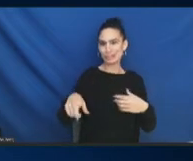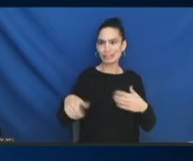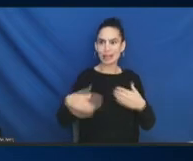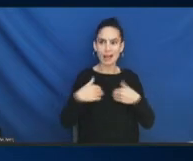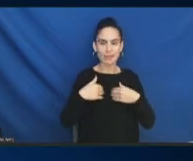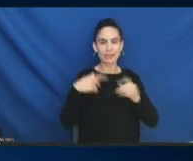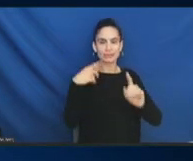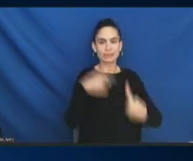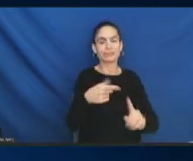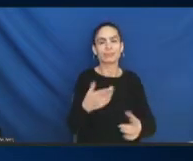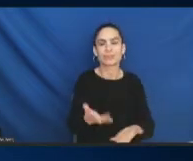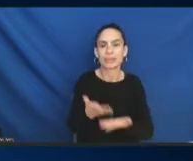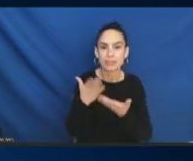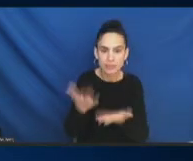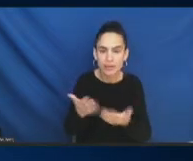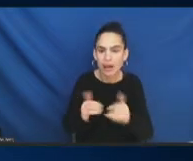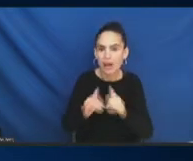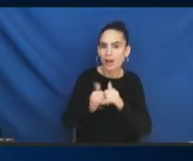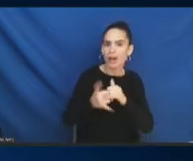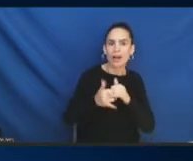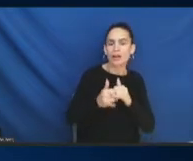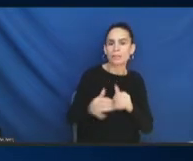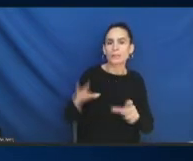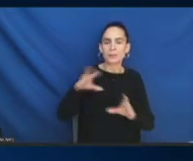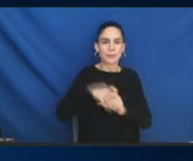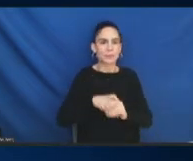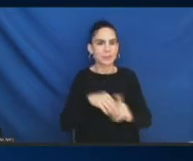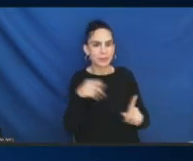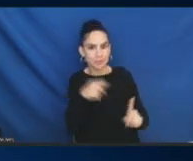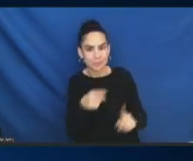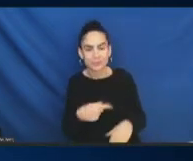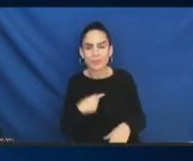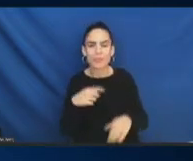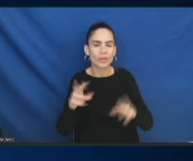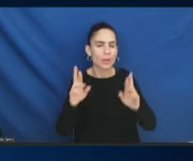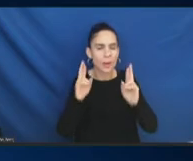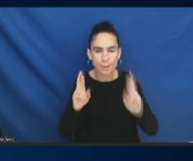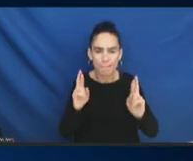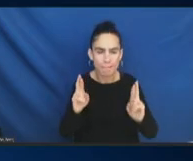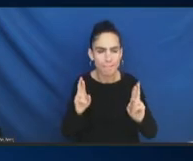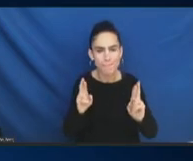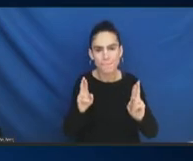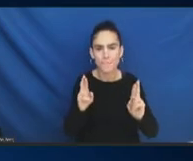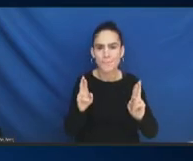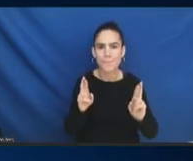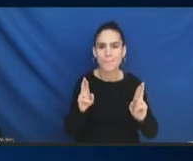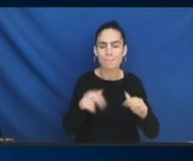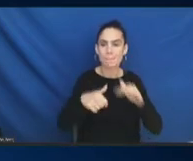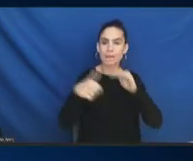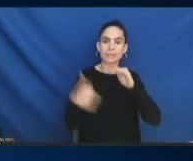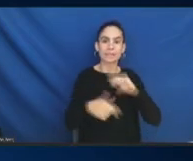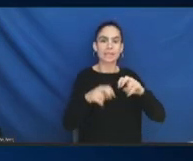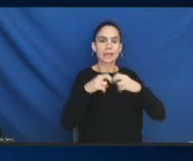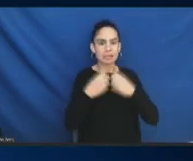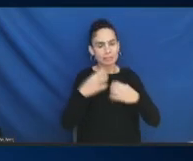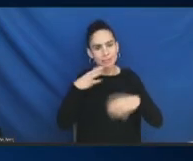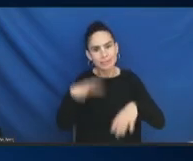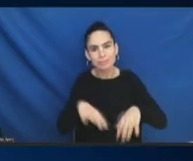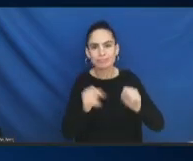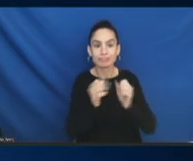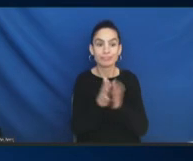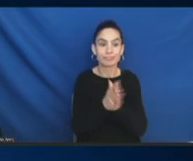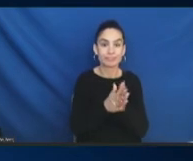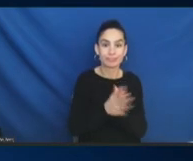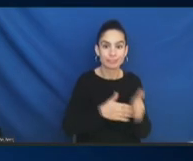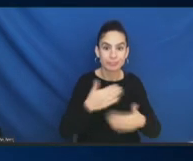how do we want to do that? That's a, that's something that we, I hope, I certainly hope that, that the subcommittee will take that on. And thank you for, thank you for agreeing to